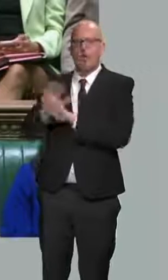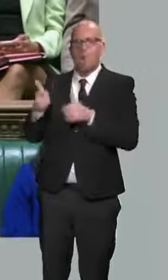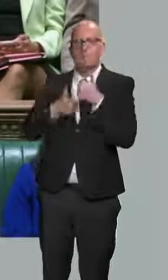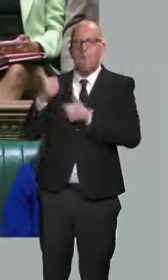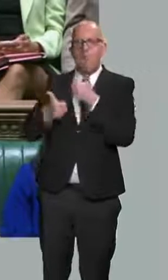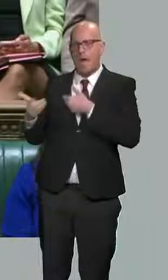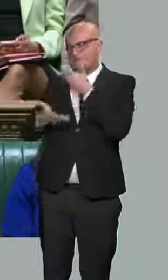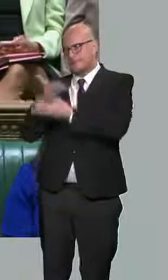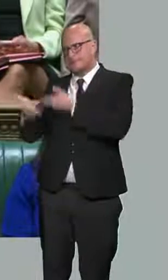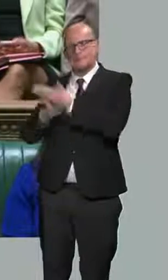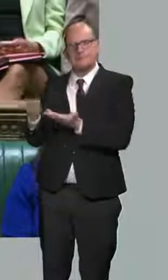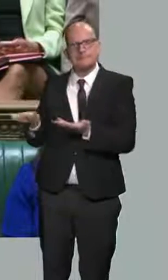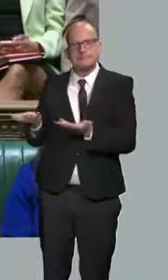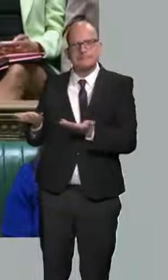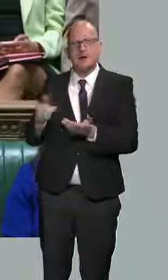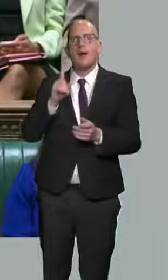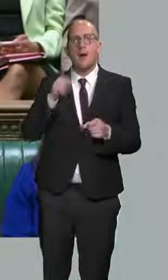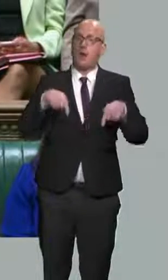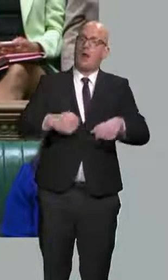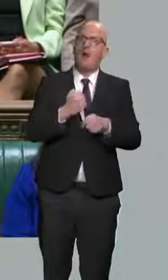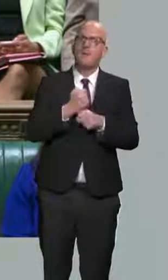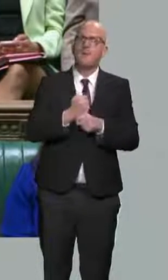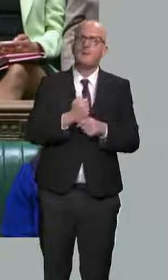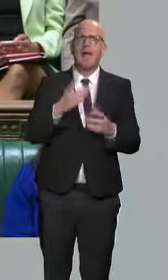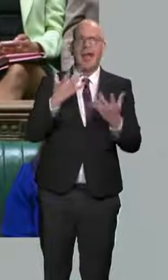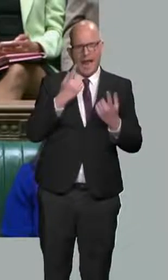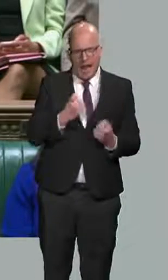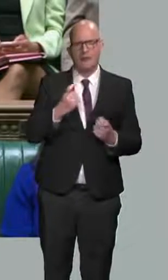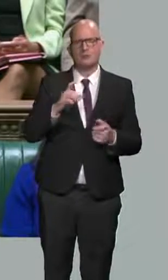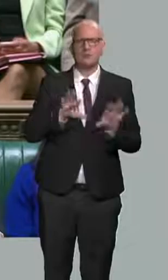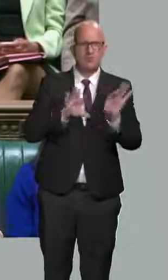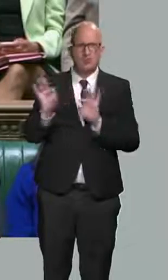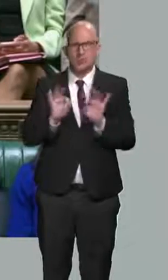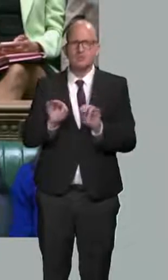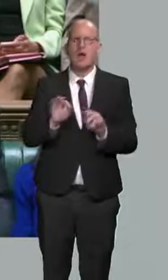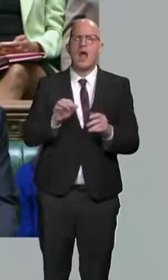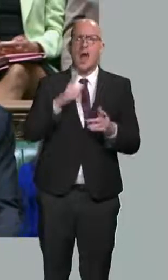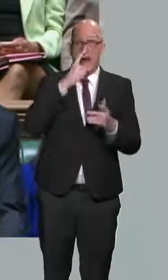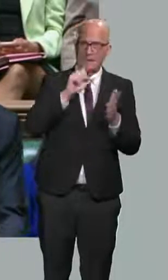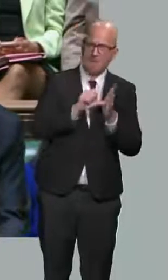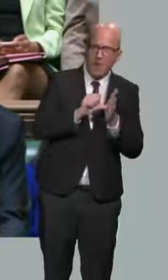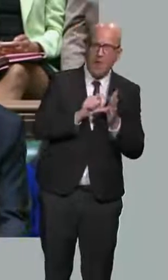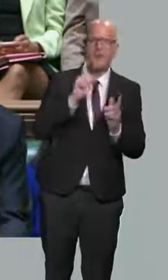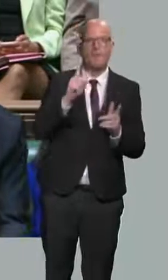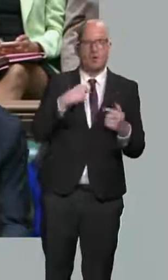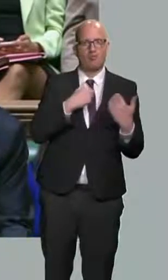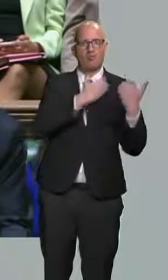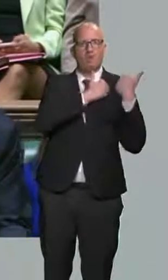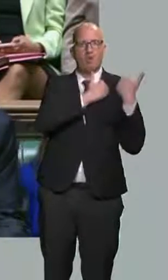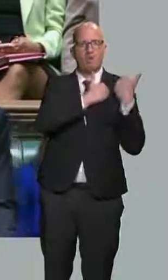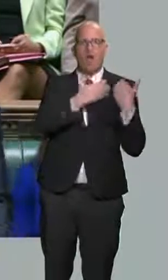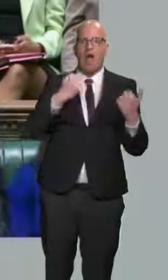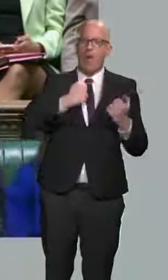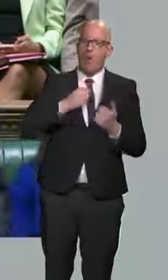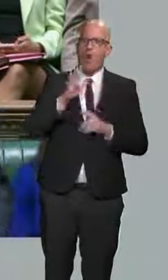has been prepared to make those difficult but responsible choices to fix our public finances, that I can